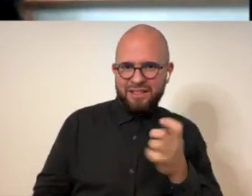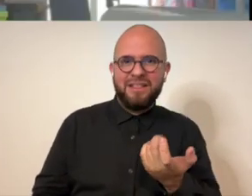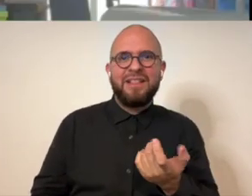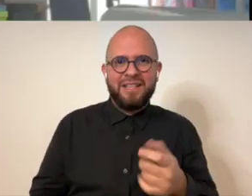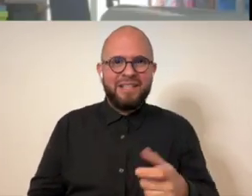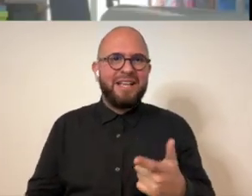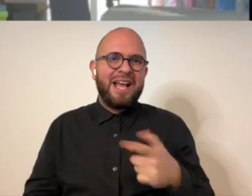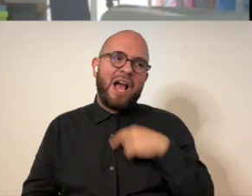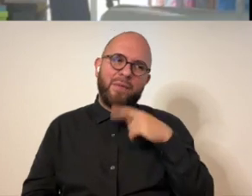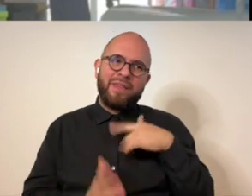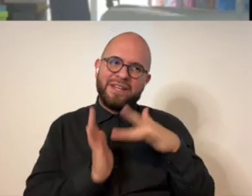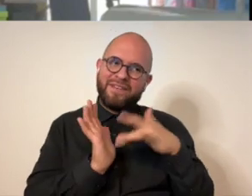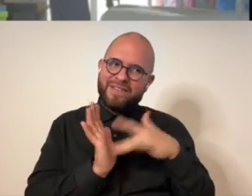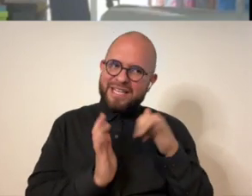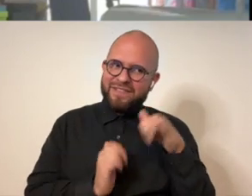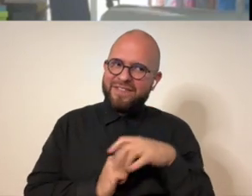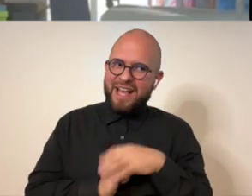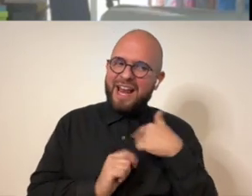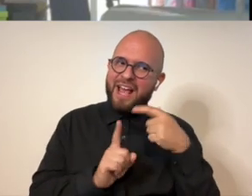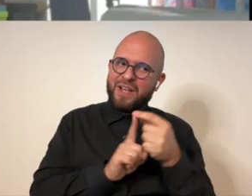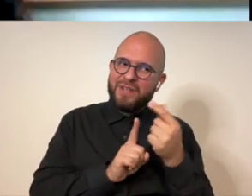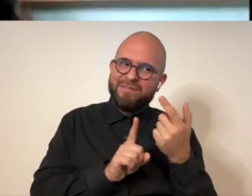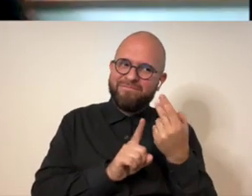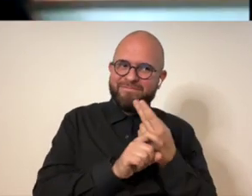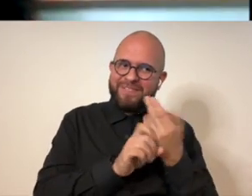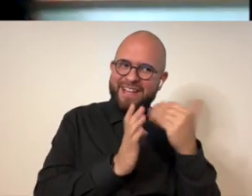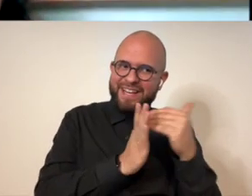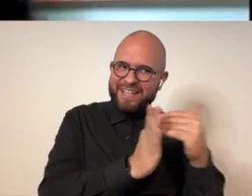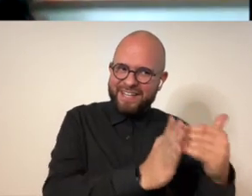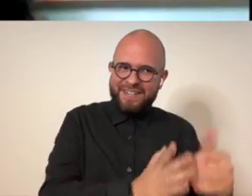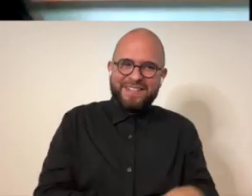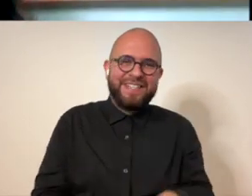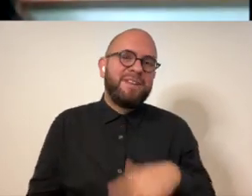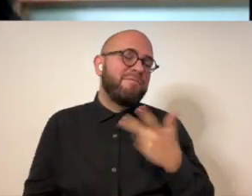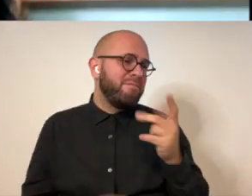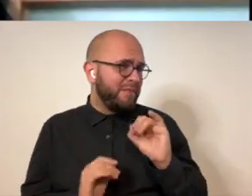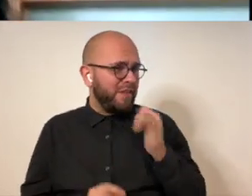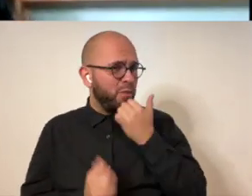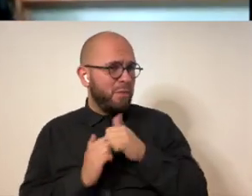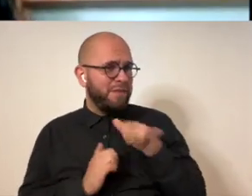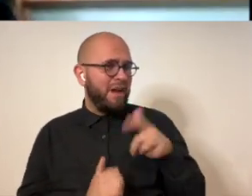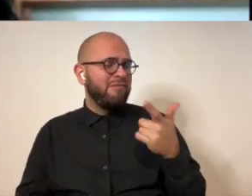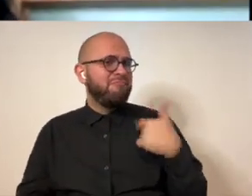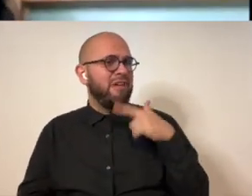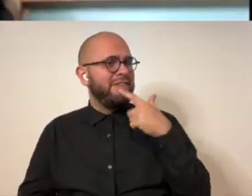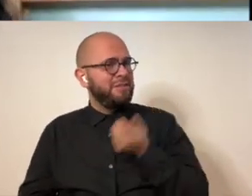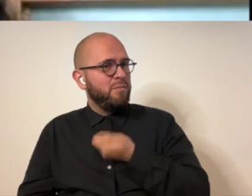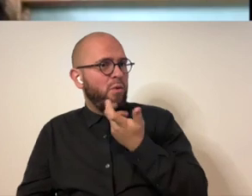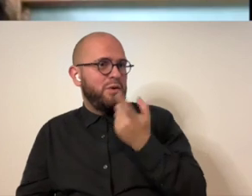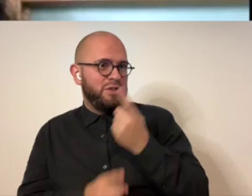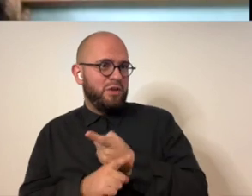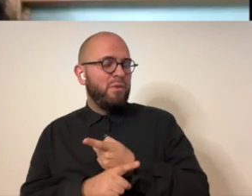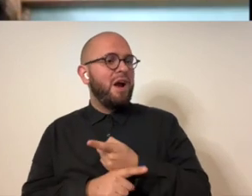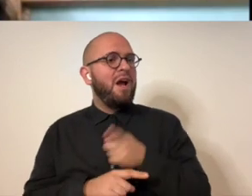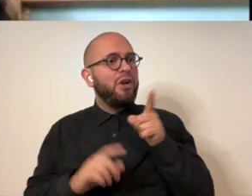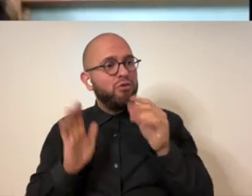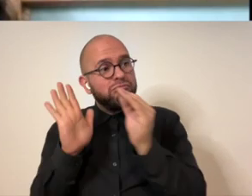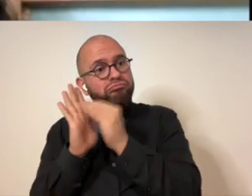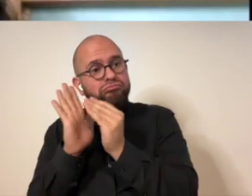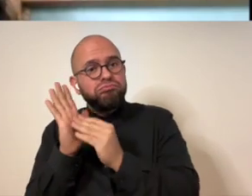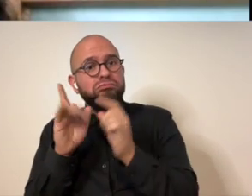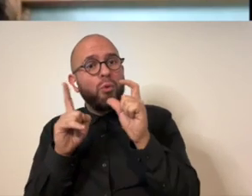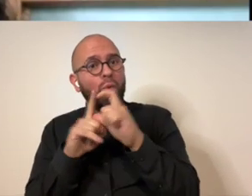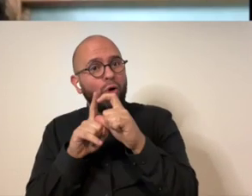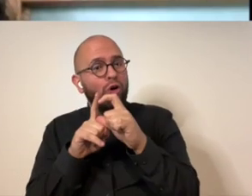textile yeah i really abuse that in my artist statement nothing wrong with that but it's there's a poetry to it i think